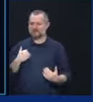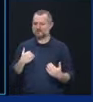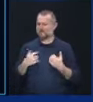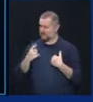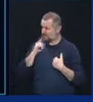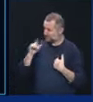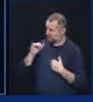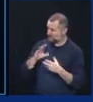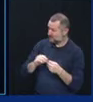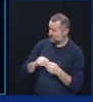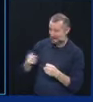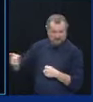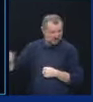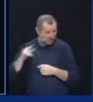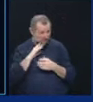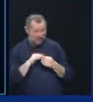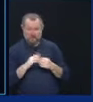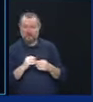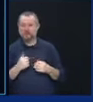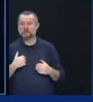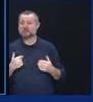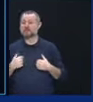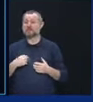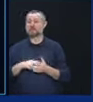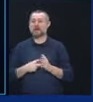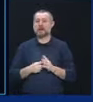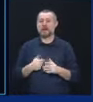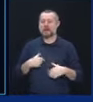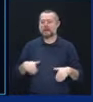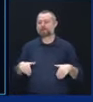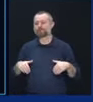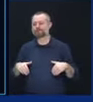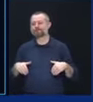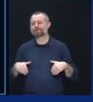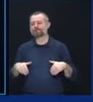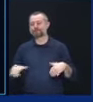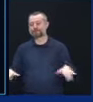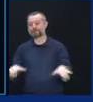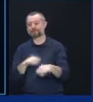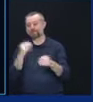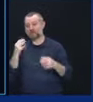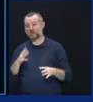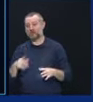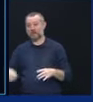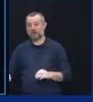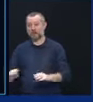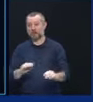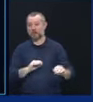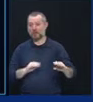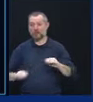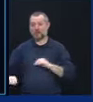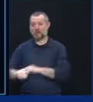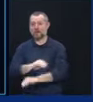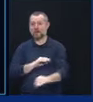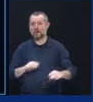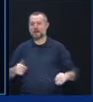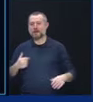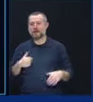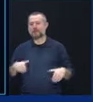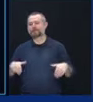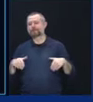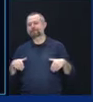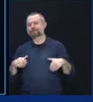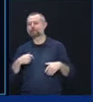Not only did we create a void, we didn't fight back against the lies and the politics and the